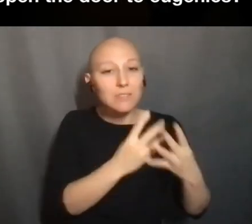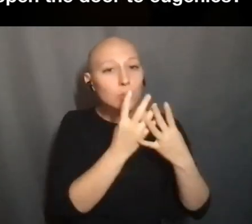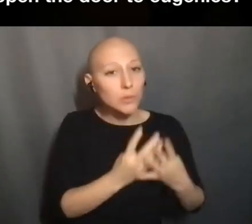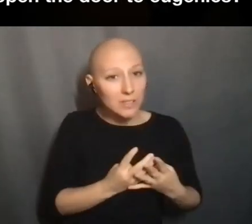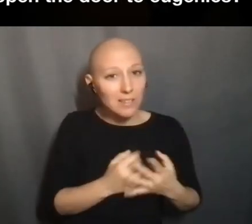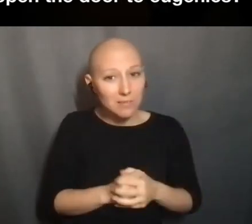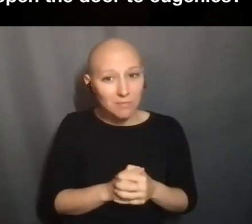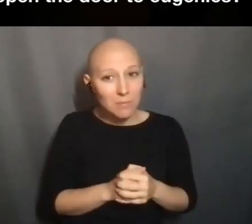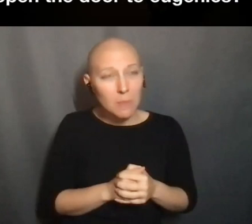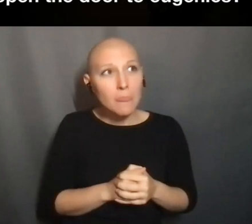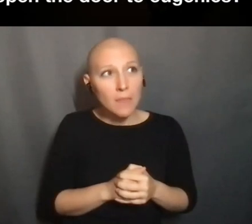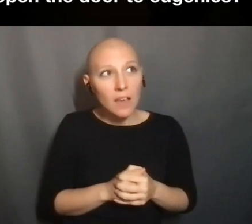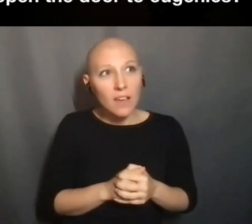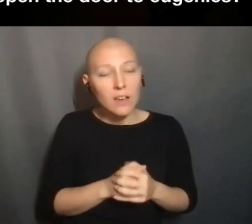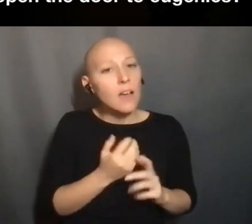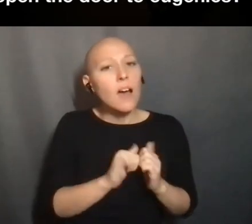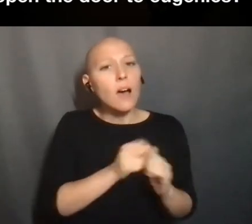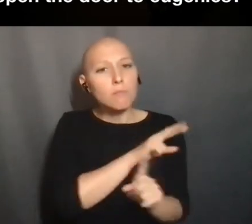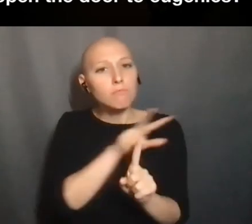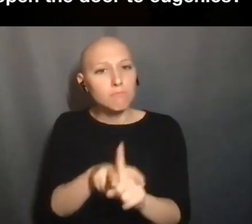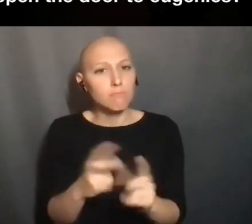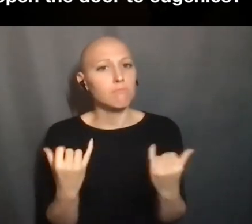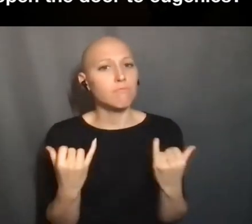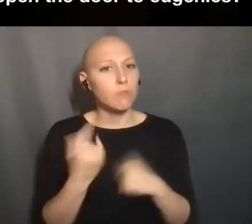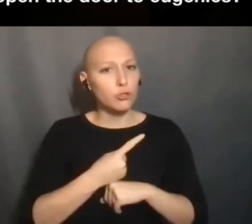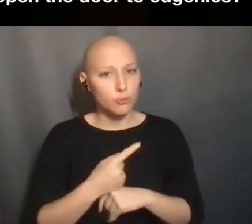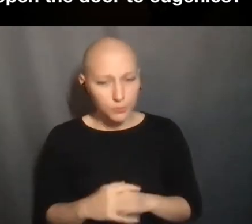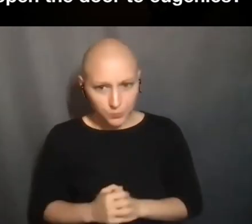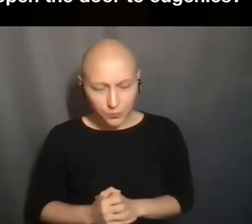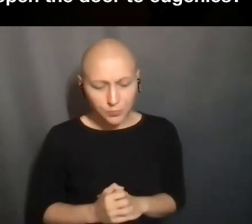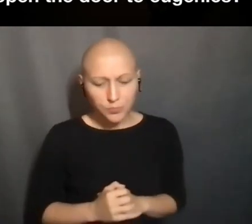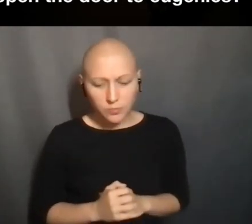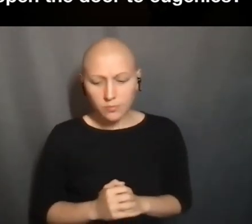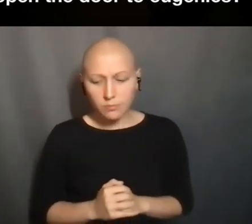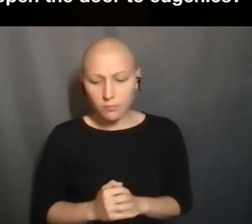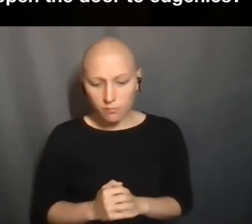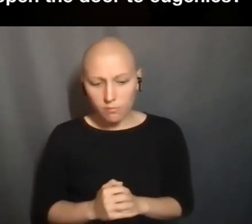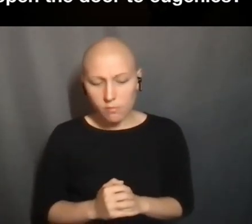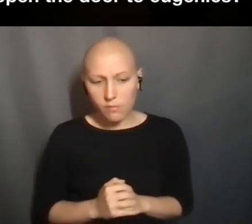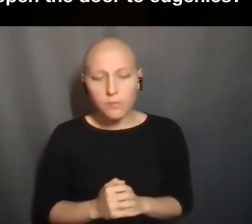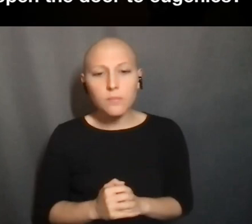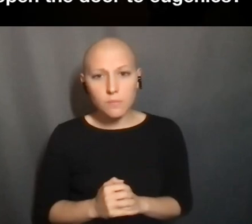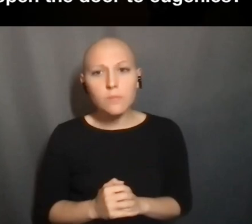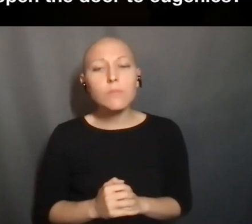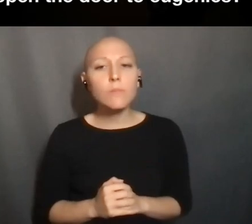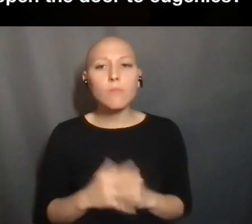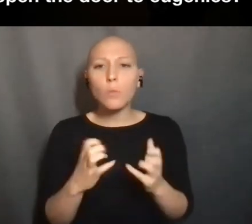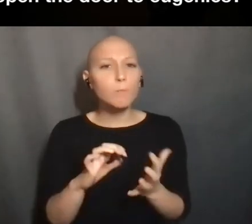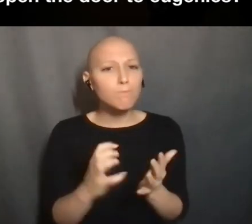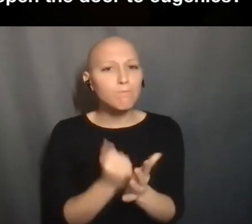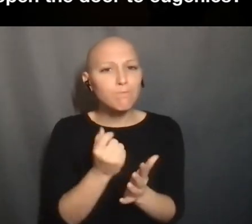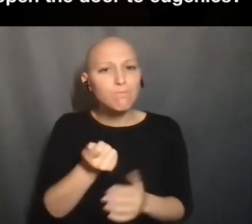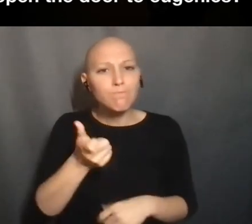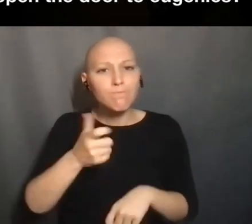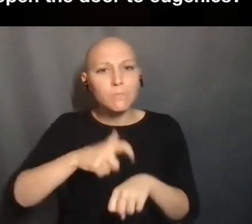IN MORE CONTEMPORARY TIMES. AND I THOUGHT I WOULD DO THAT BY ACTUALLY TAKING A LITTLE BIT OF TIME TO TALK